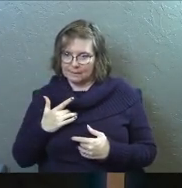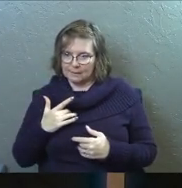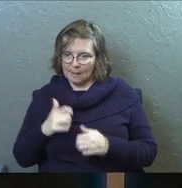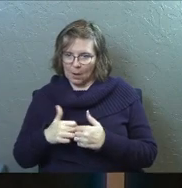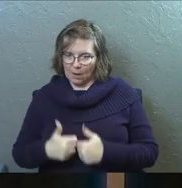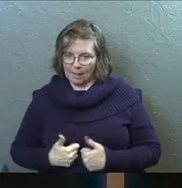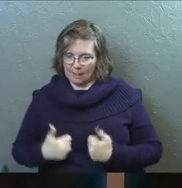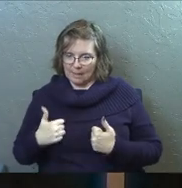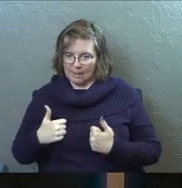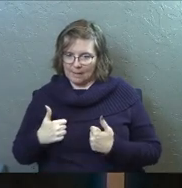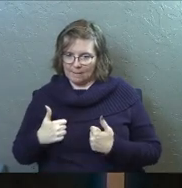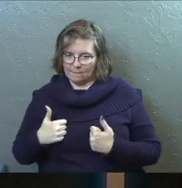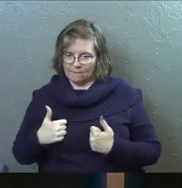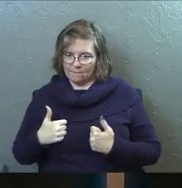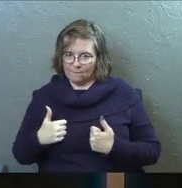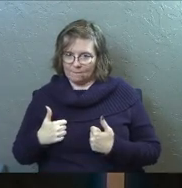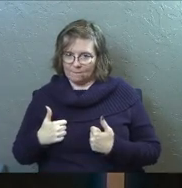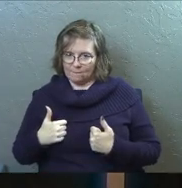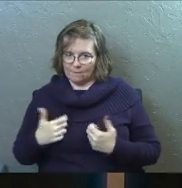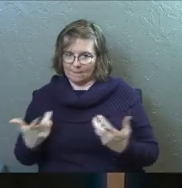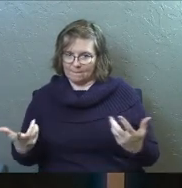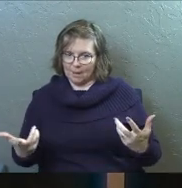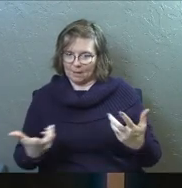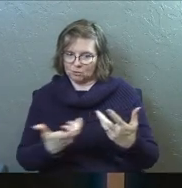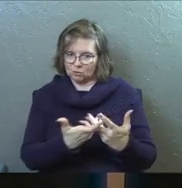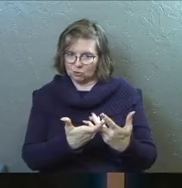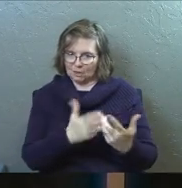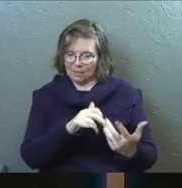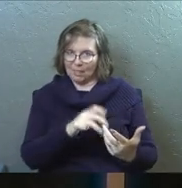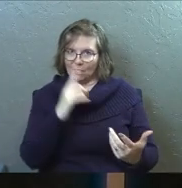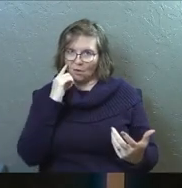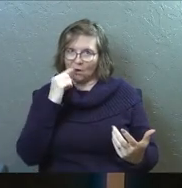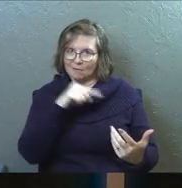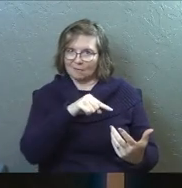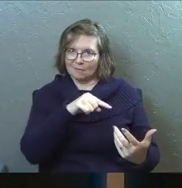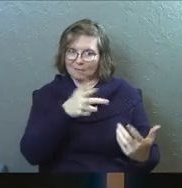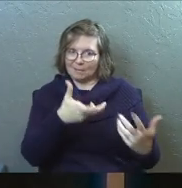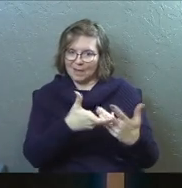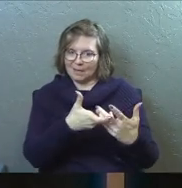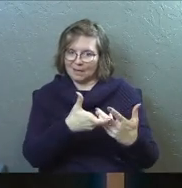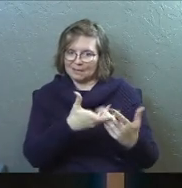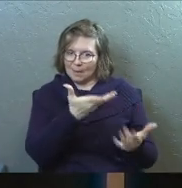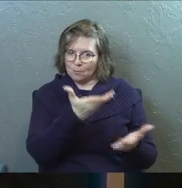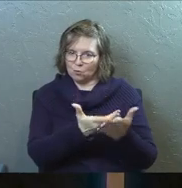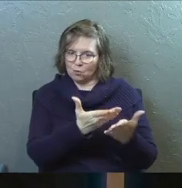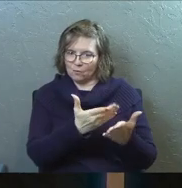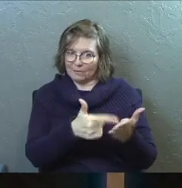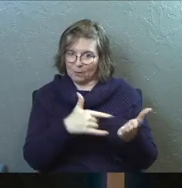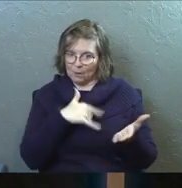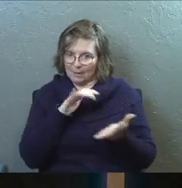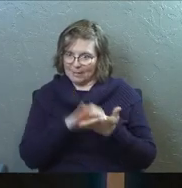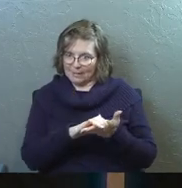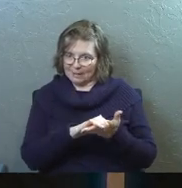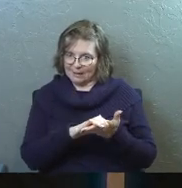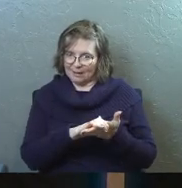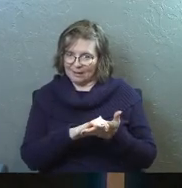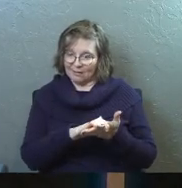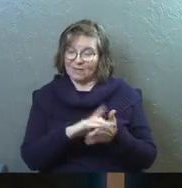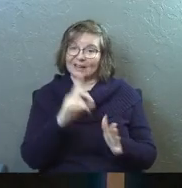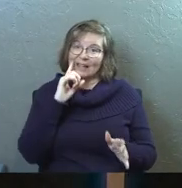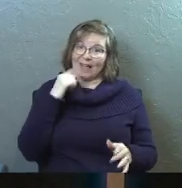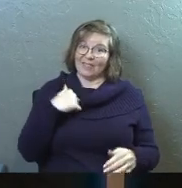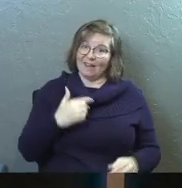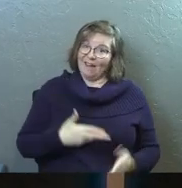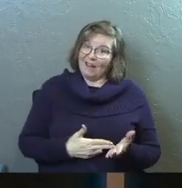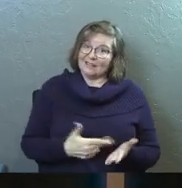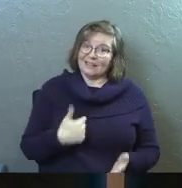live prove that that's what I believe? Because I think I'm really guilty of, and I think a lot of us are of, I'm